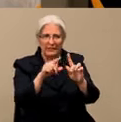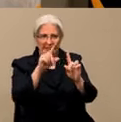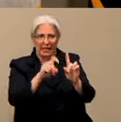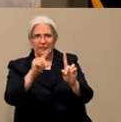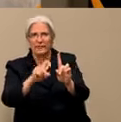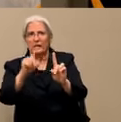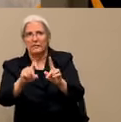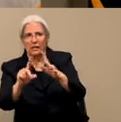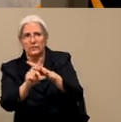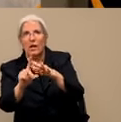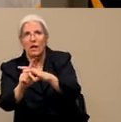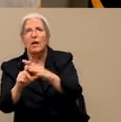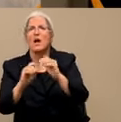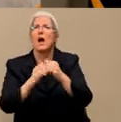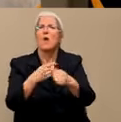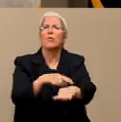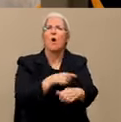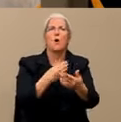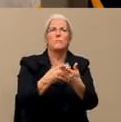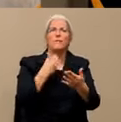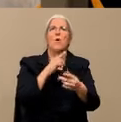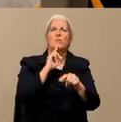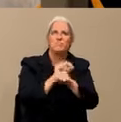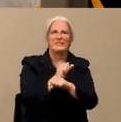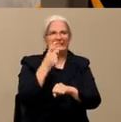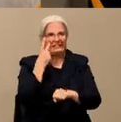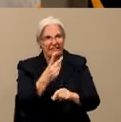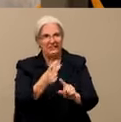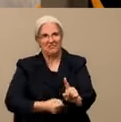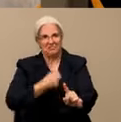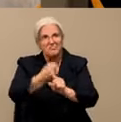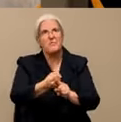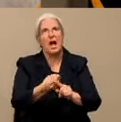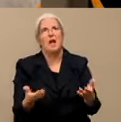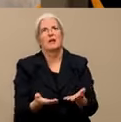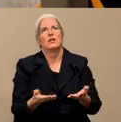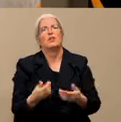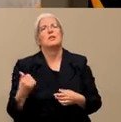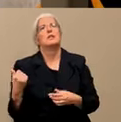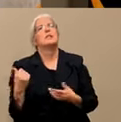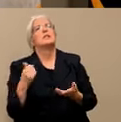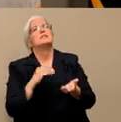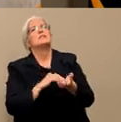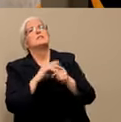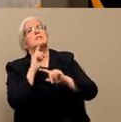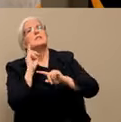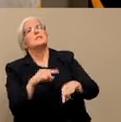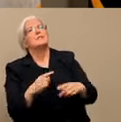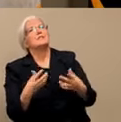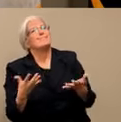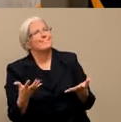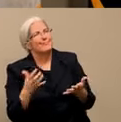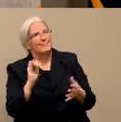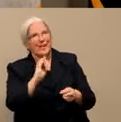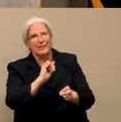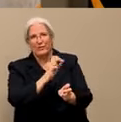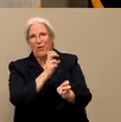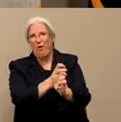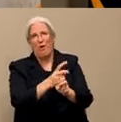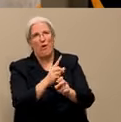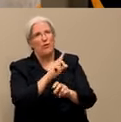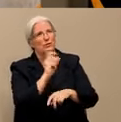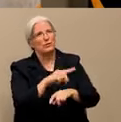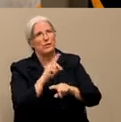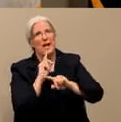to be impacting us in the near future? That's a really hard question because since it's a new virus, nobody